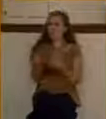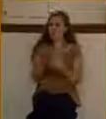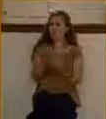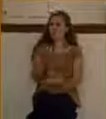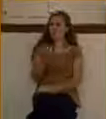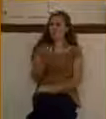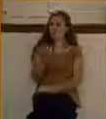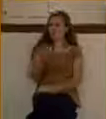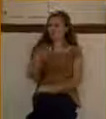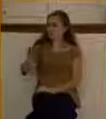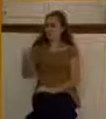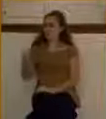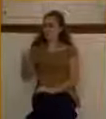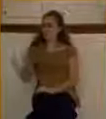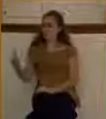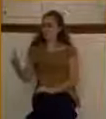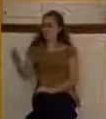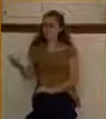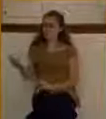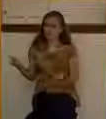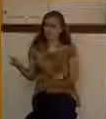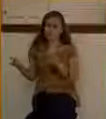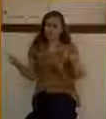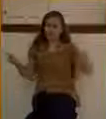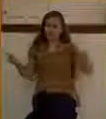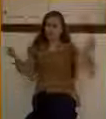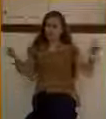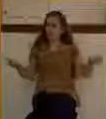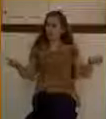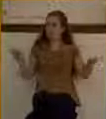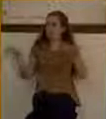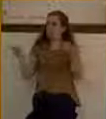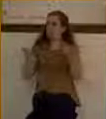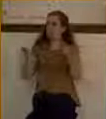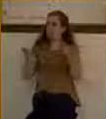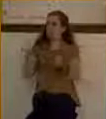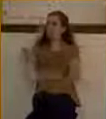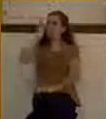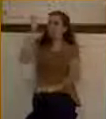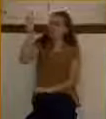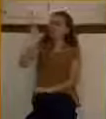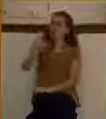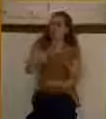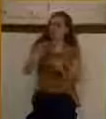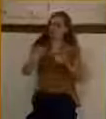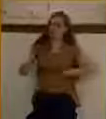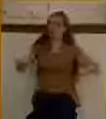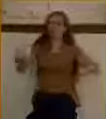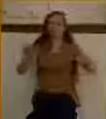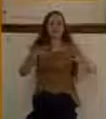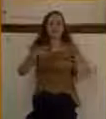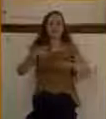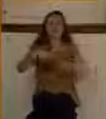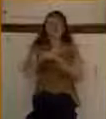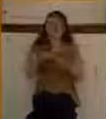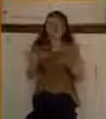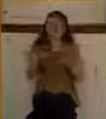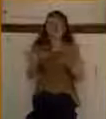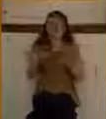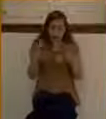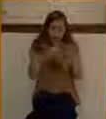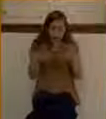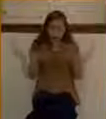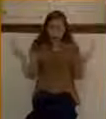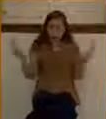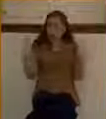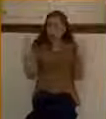in your kingdom. They also came with a sense of entitlement. After all, Lord, we've left all. We did what the rich young